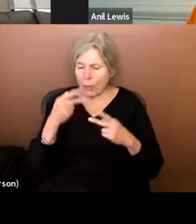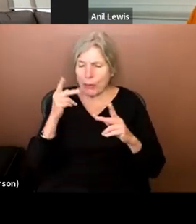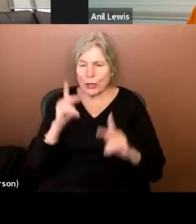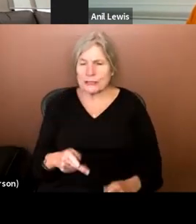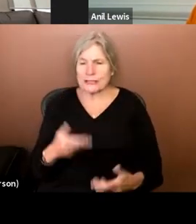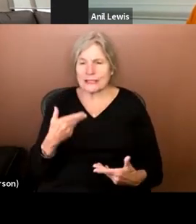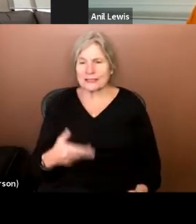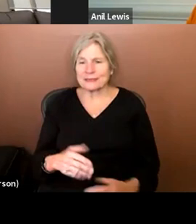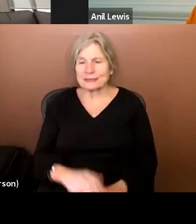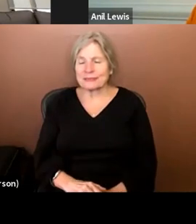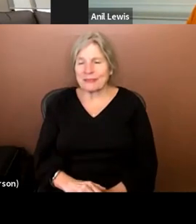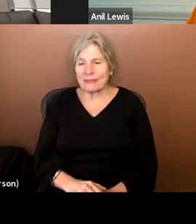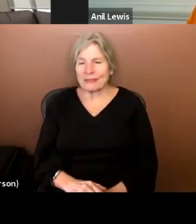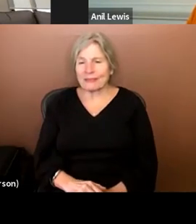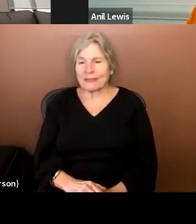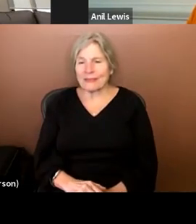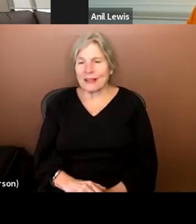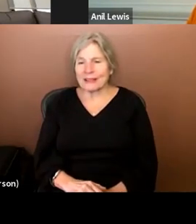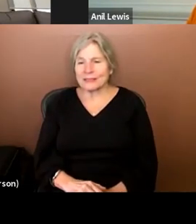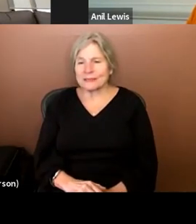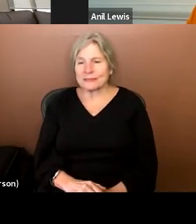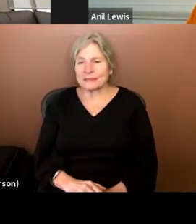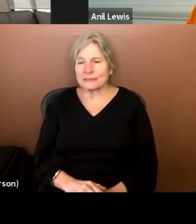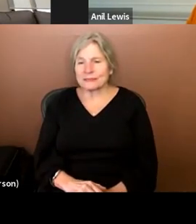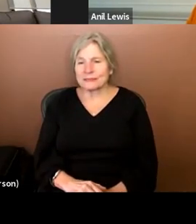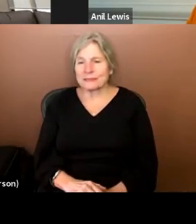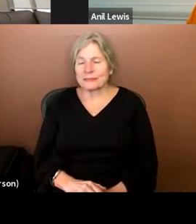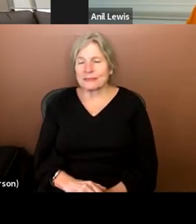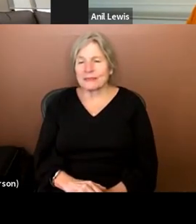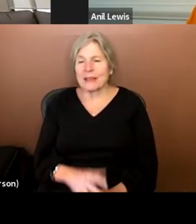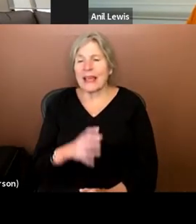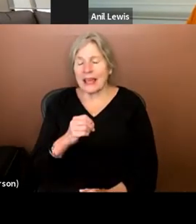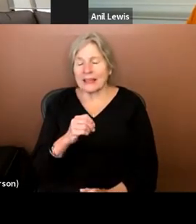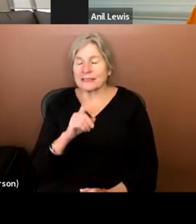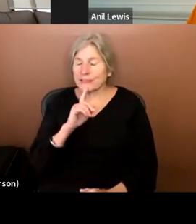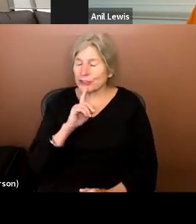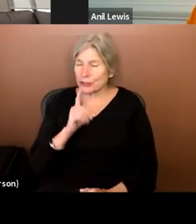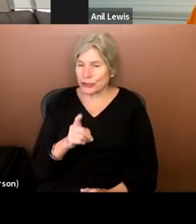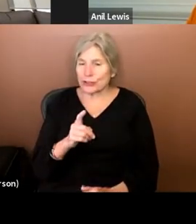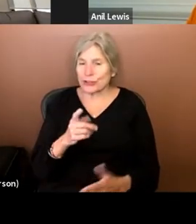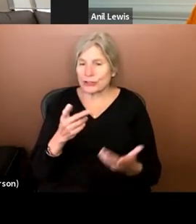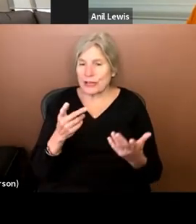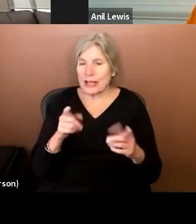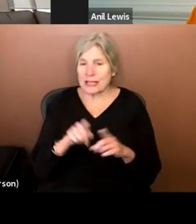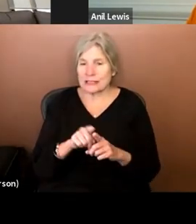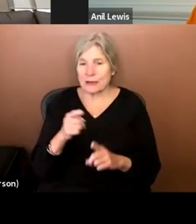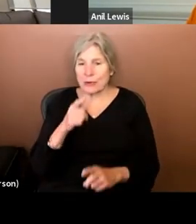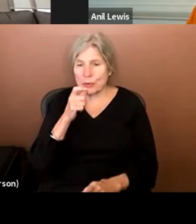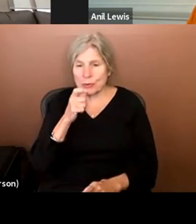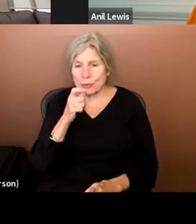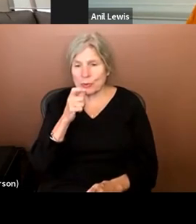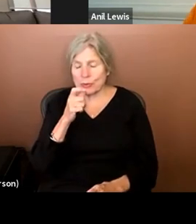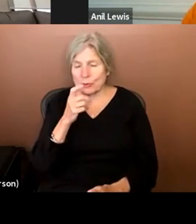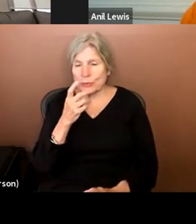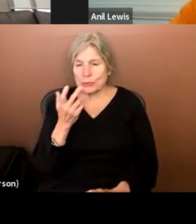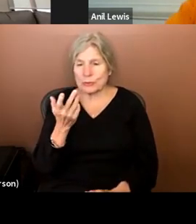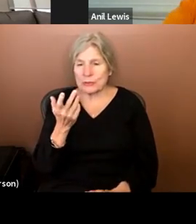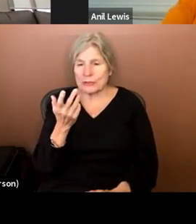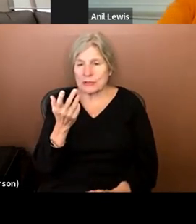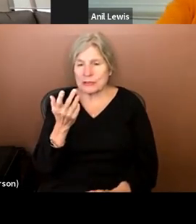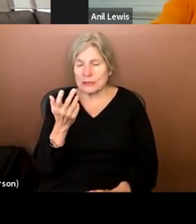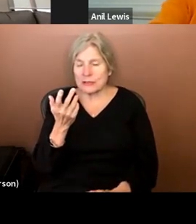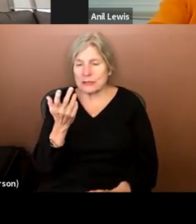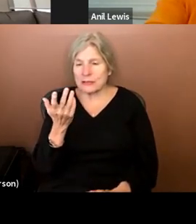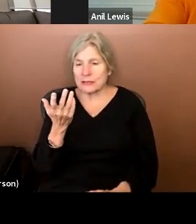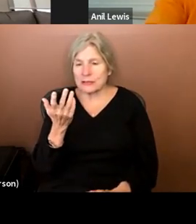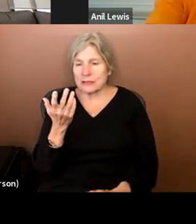Um, and, uh, and I definitely also like as someone who's access to my self image is limited